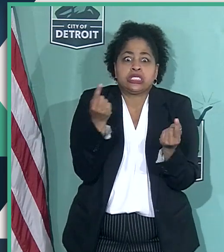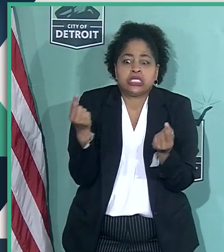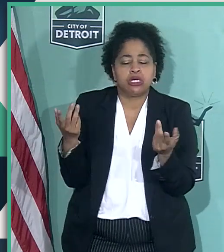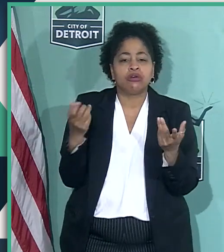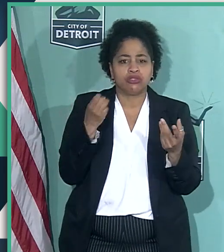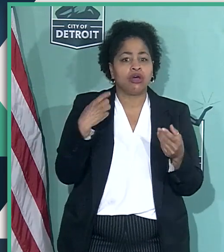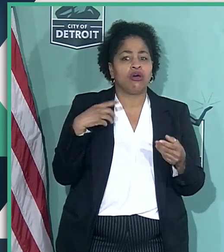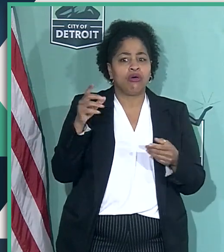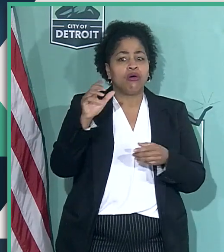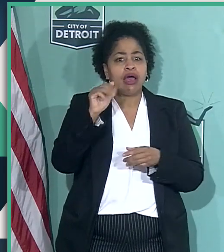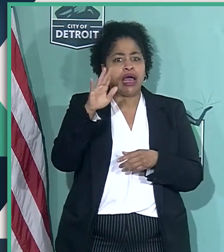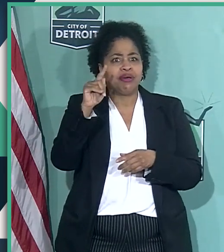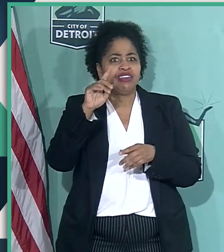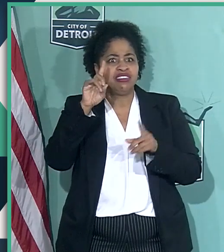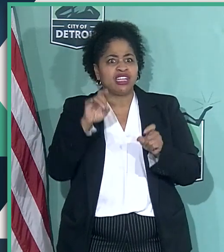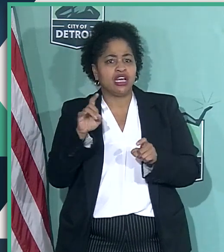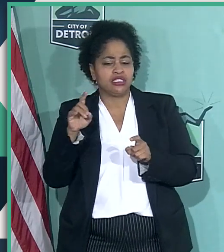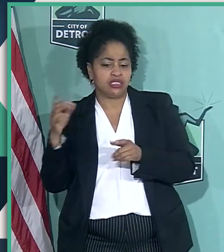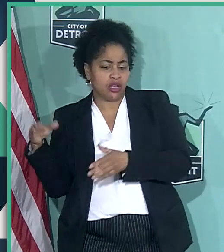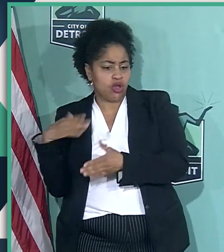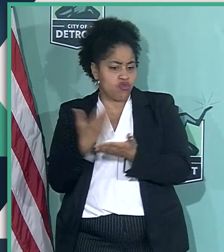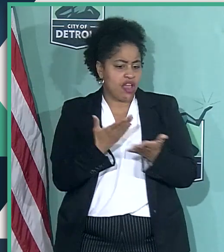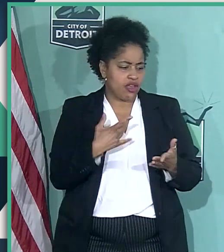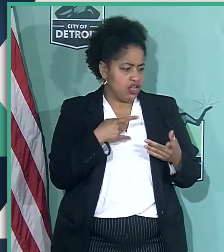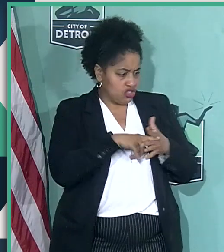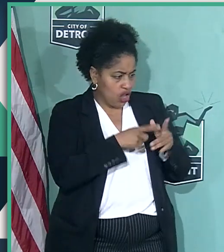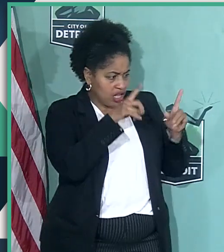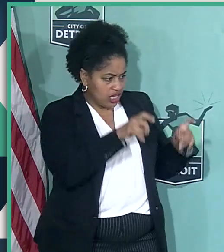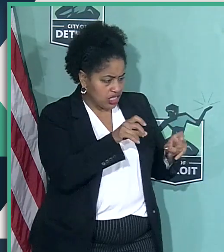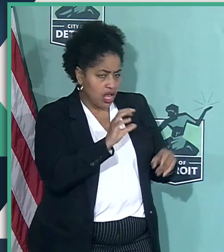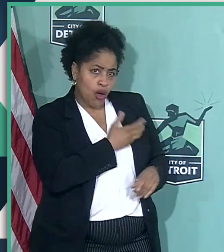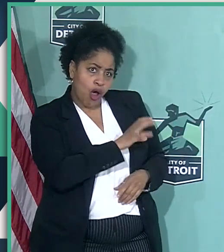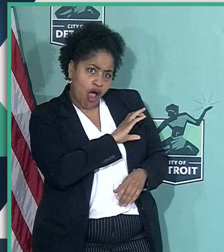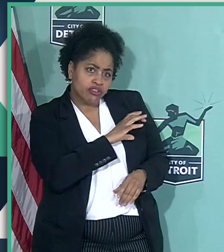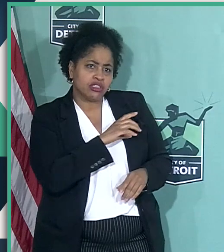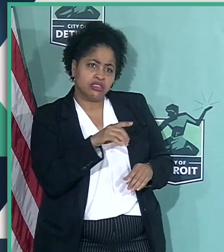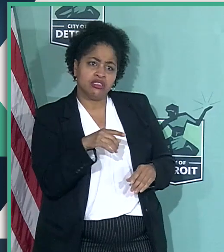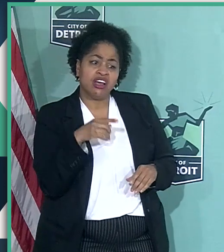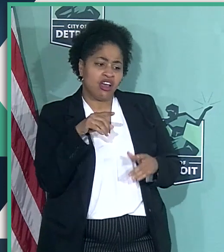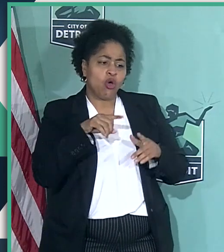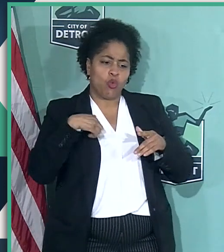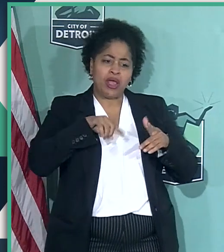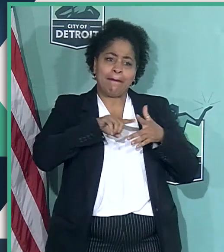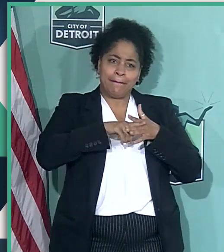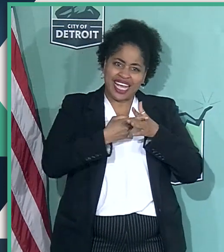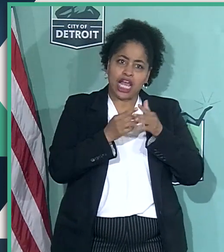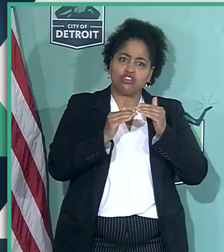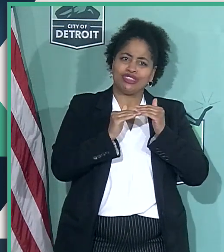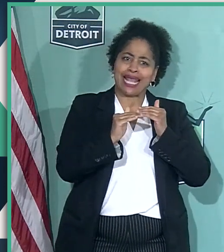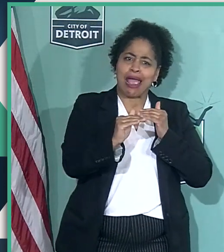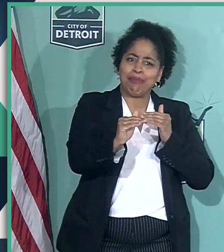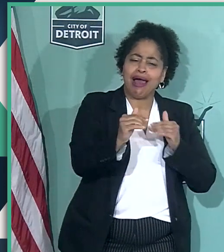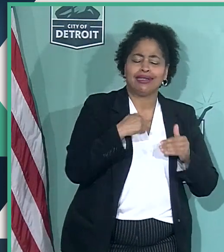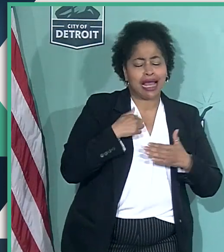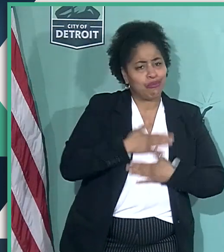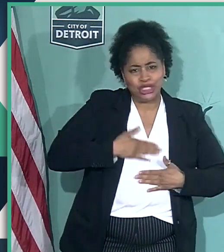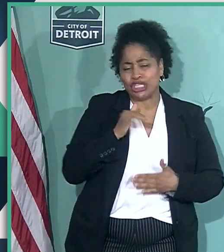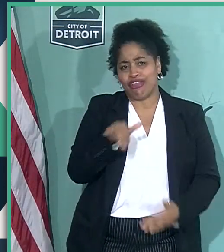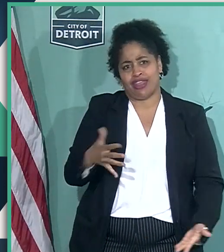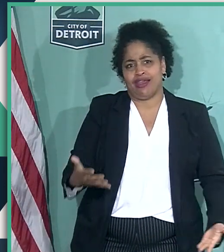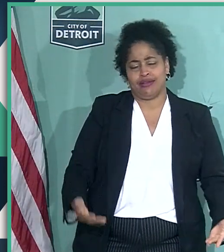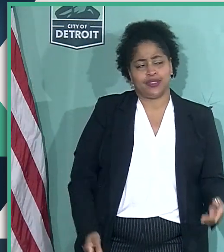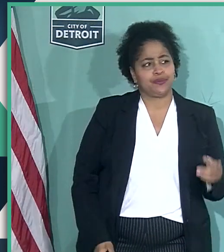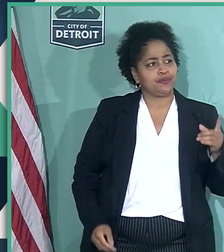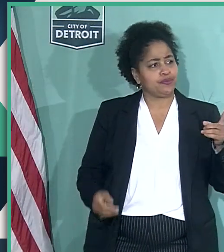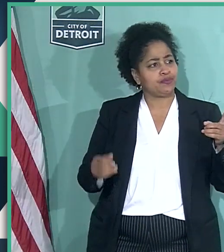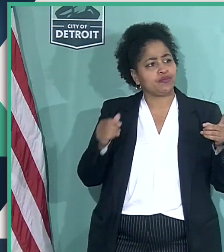testing our officers, that's when everything stabilized and I will always appreciate it. Okay. And one other follow-up